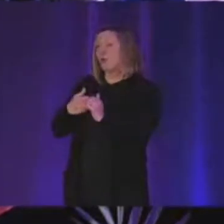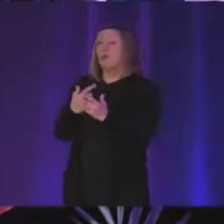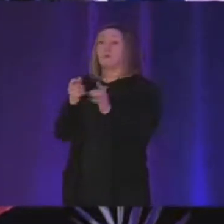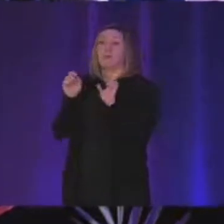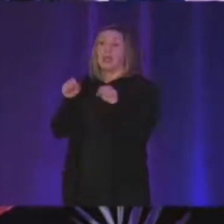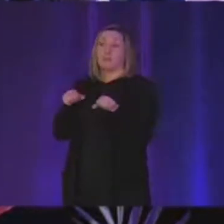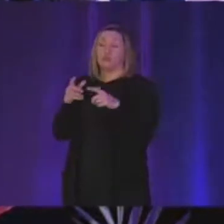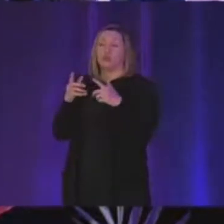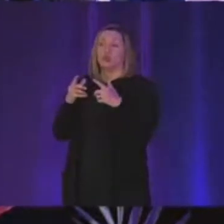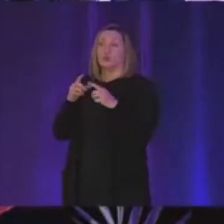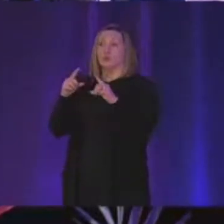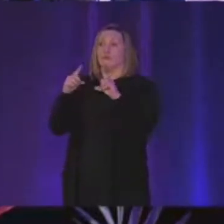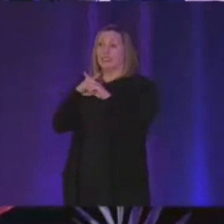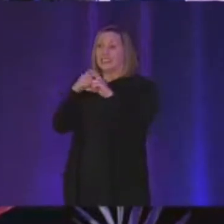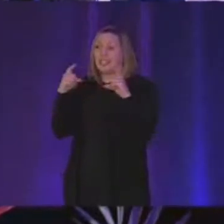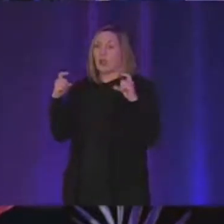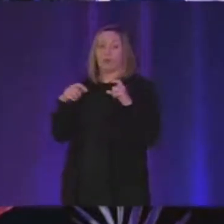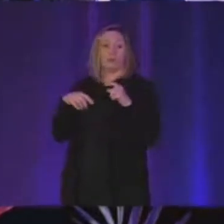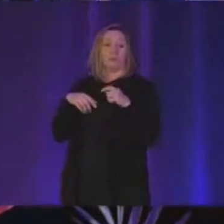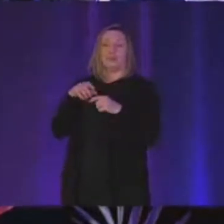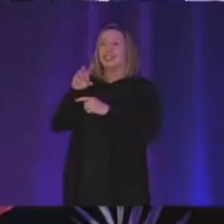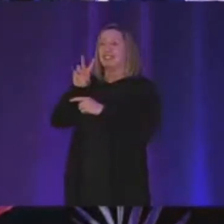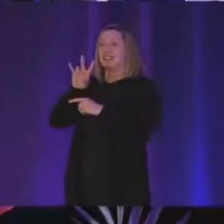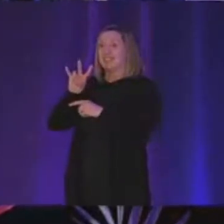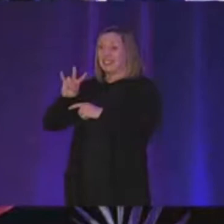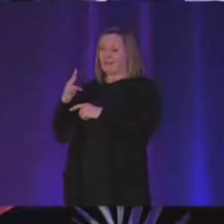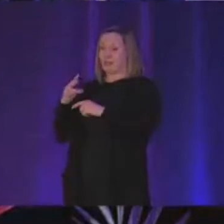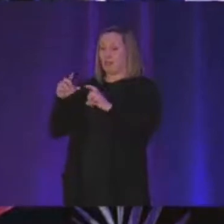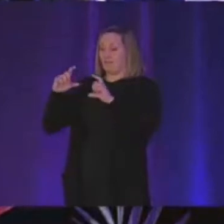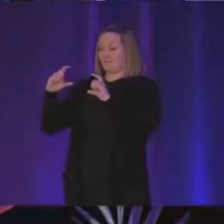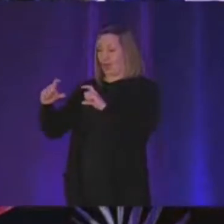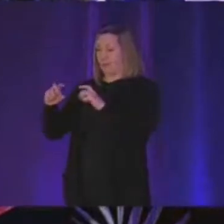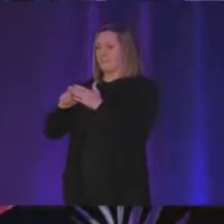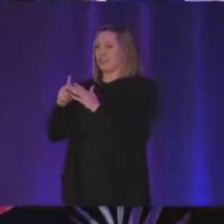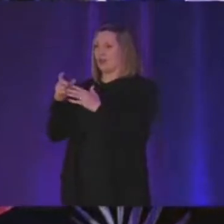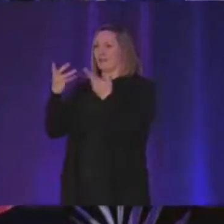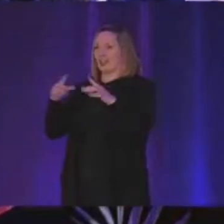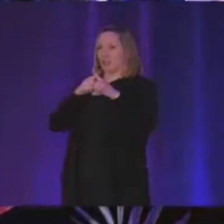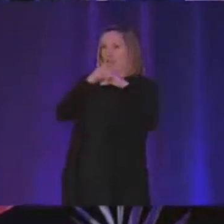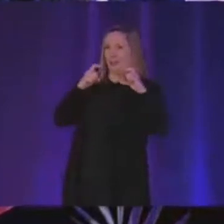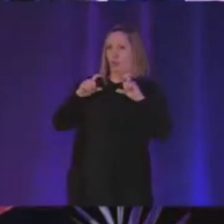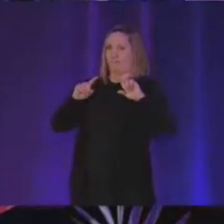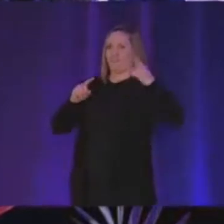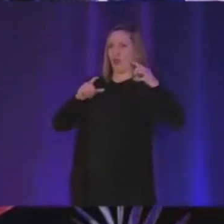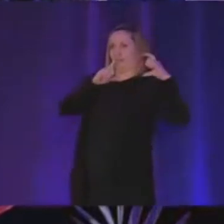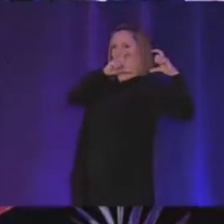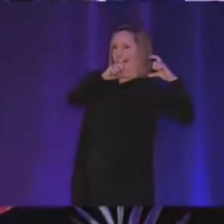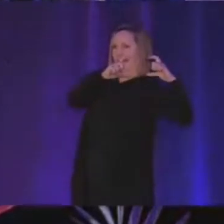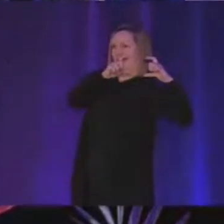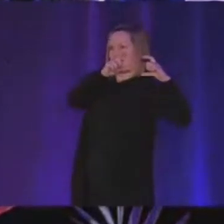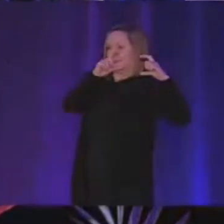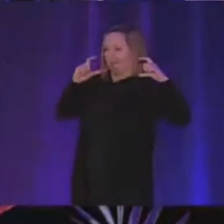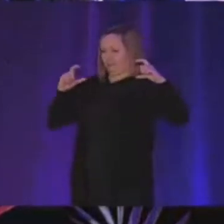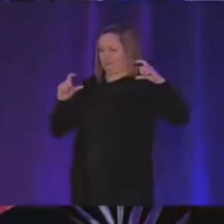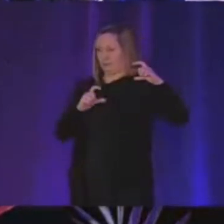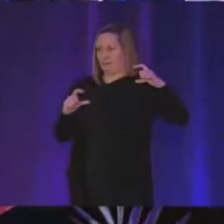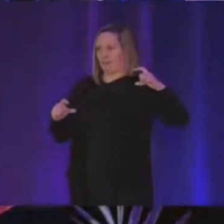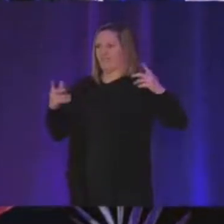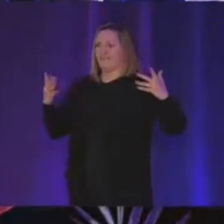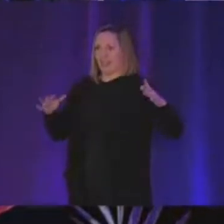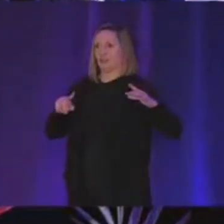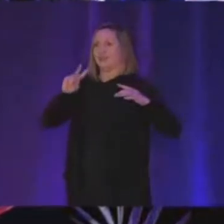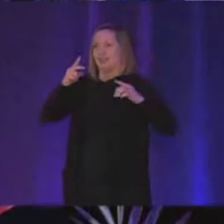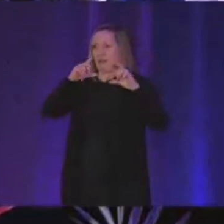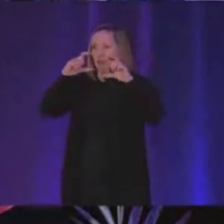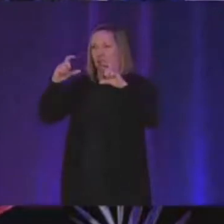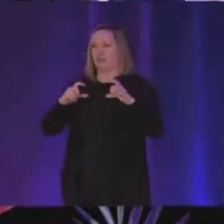order to uh decode the second frame you need to have decoded the first frame and then in order to decode the third frame you need to decode the second frame